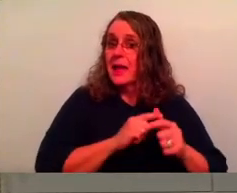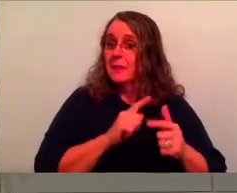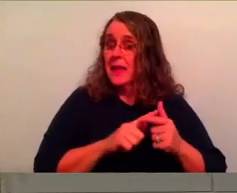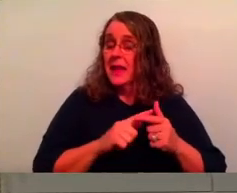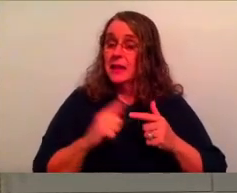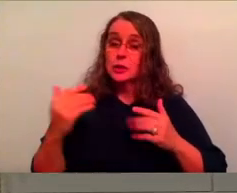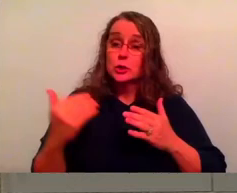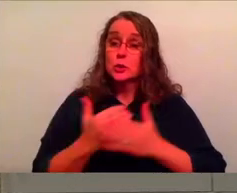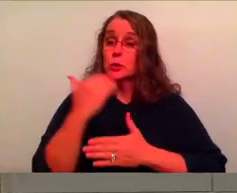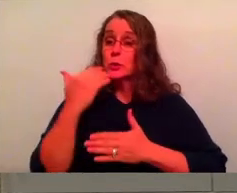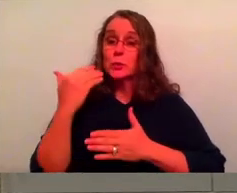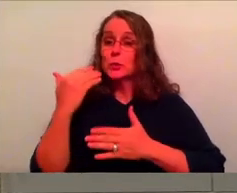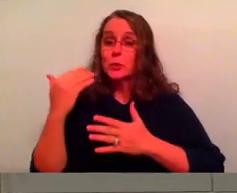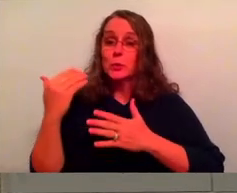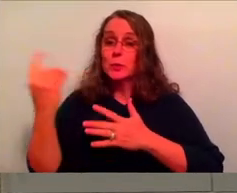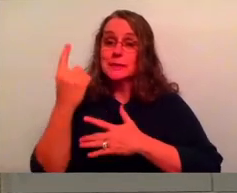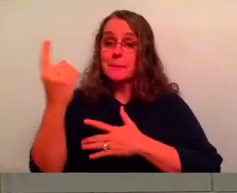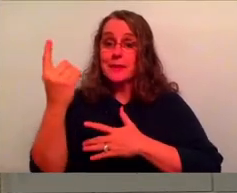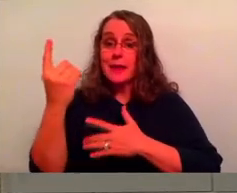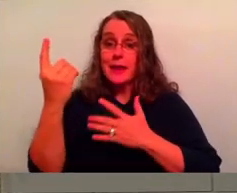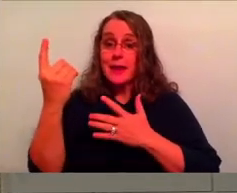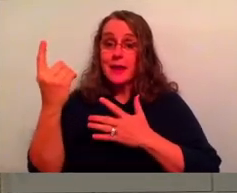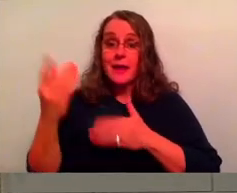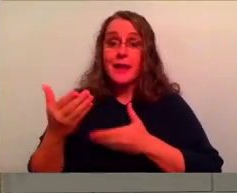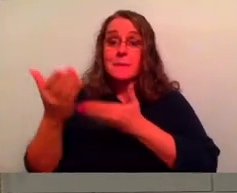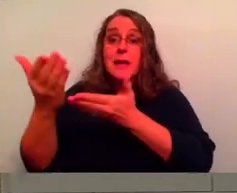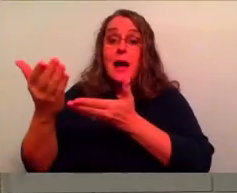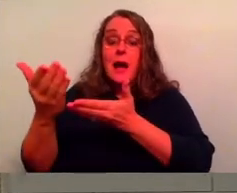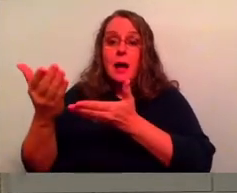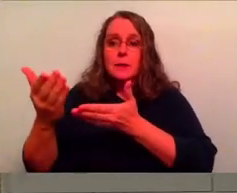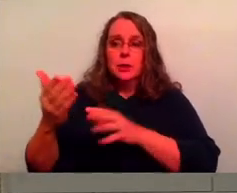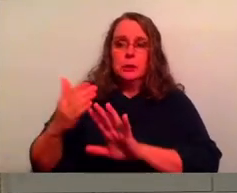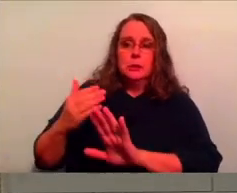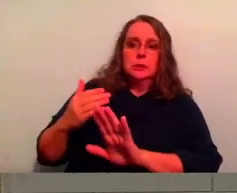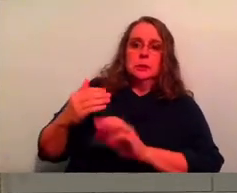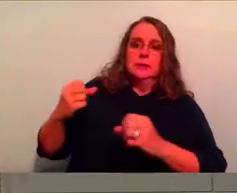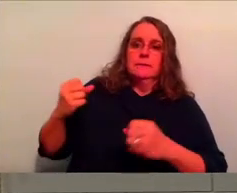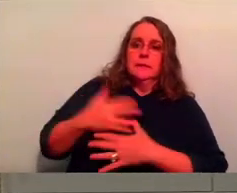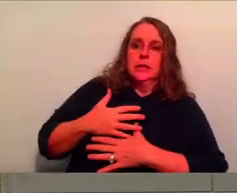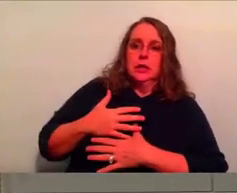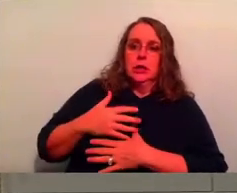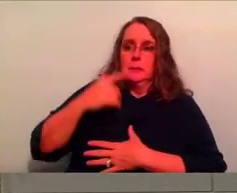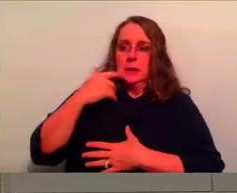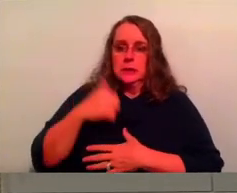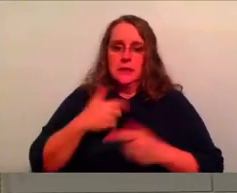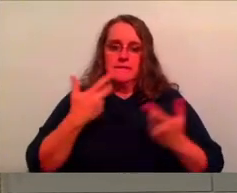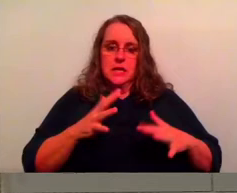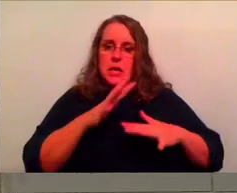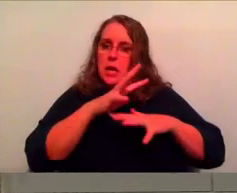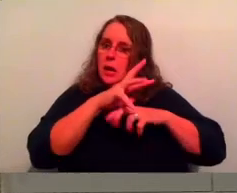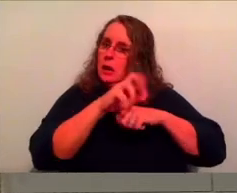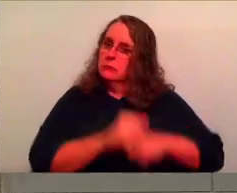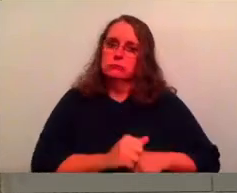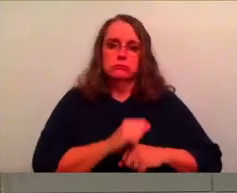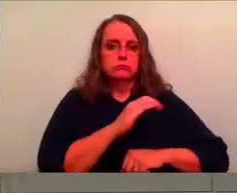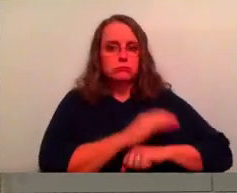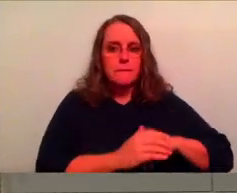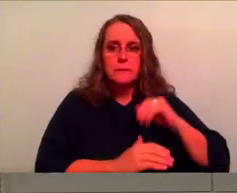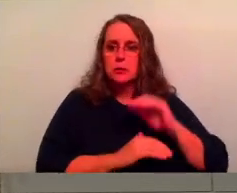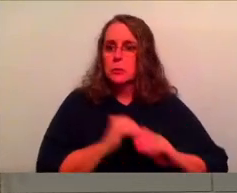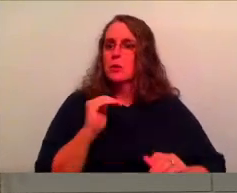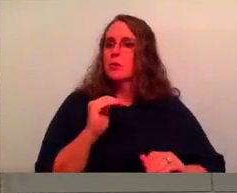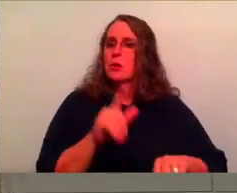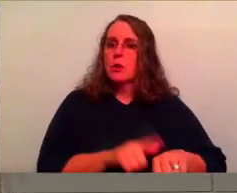in the world. And like, there's going to be zero desire to even attempt to get at that because we've been in this space, this comfortable known space